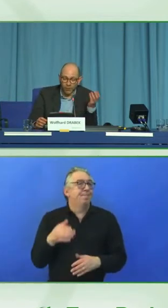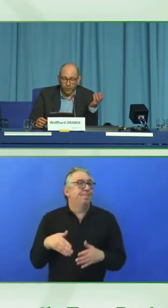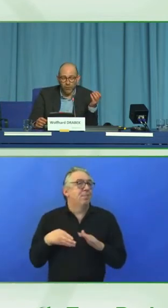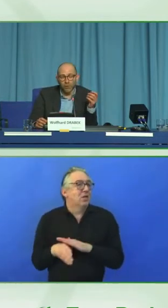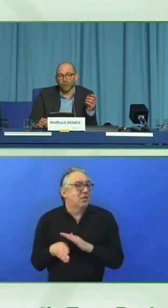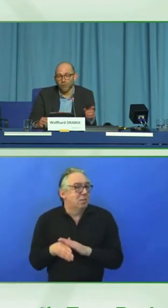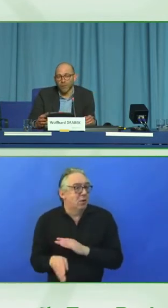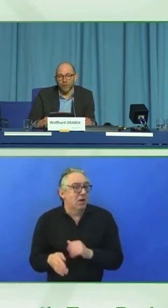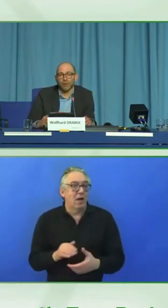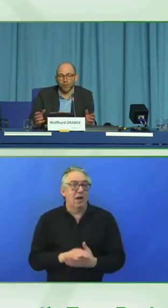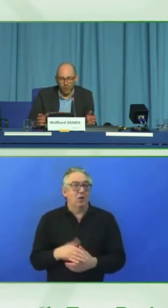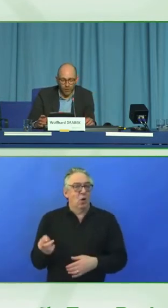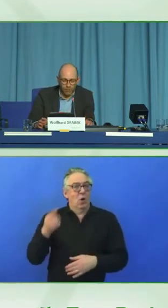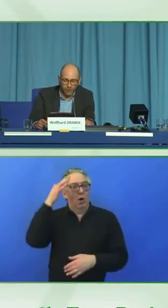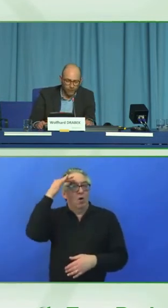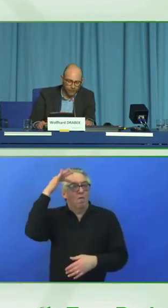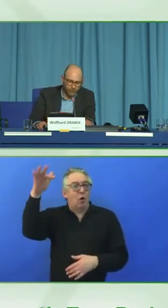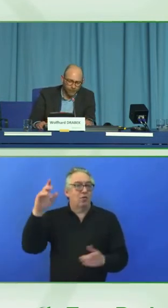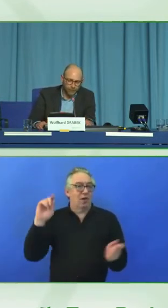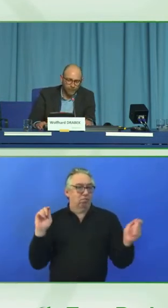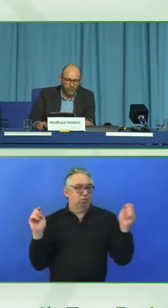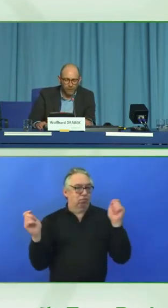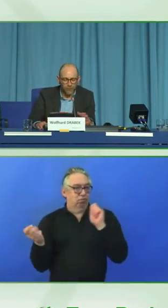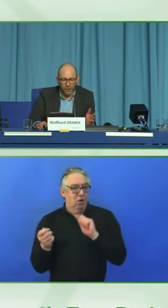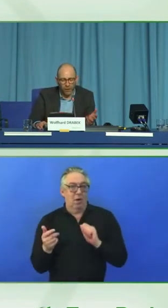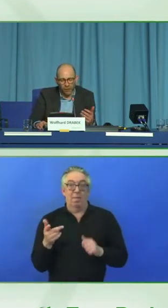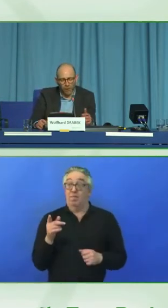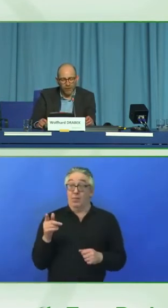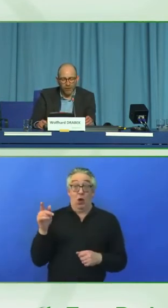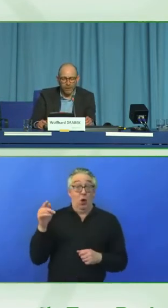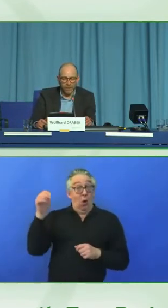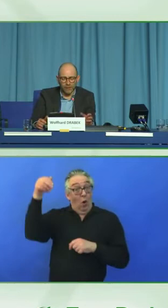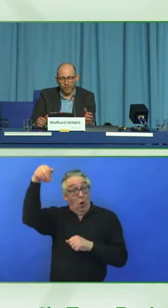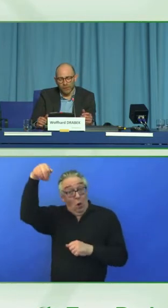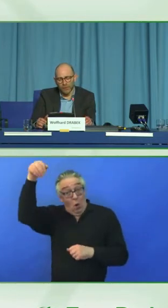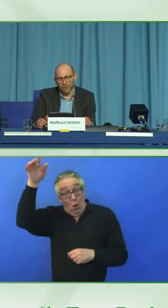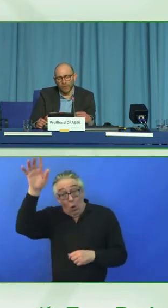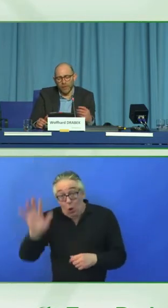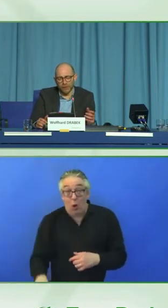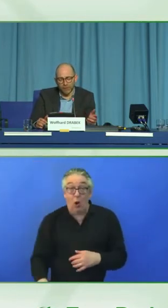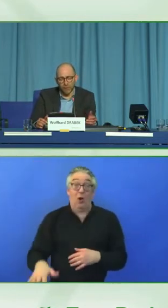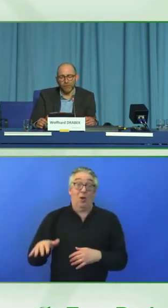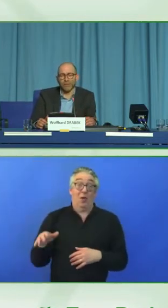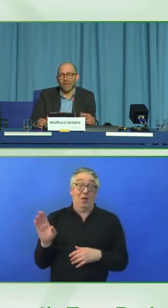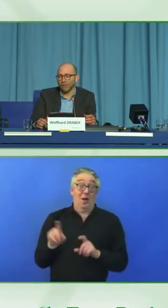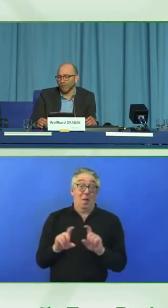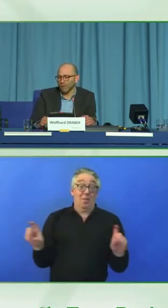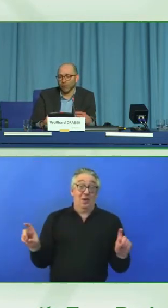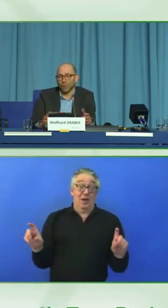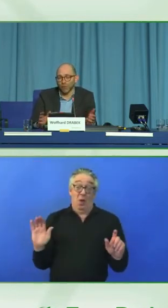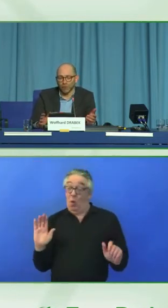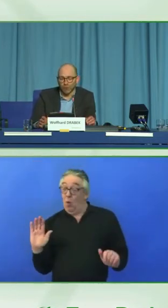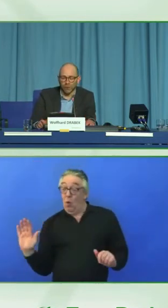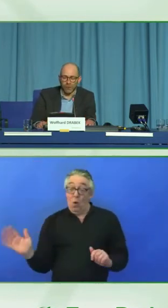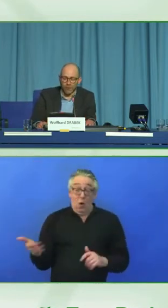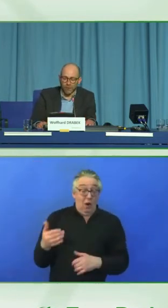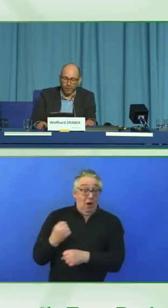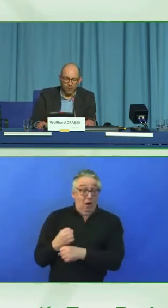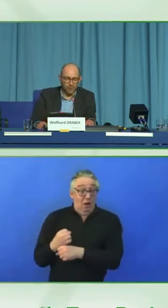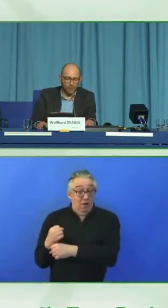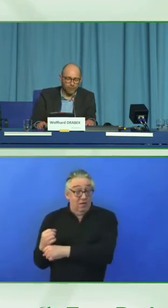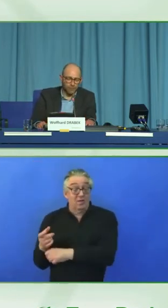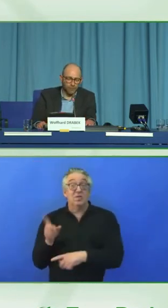toward more inclusion within the whole company. So, in the long run, this will lead to a better service level for all